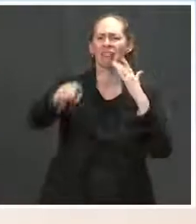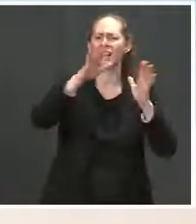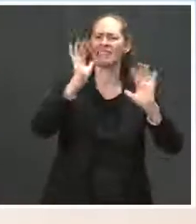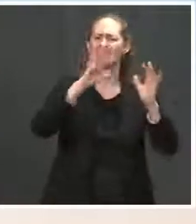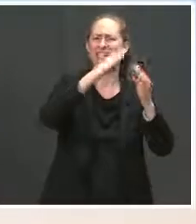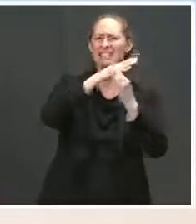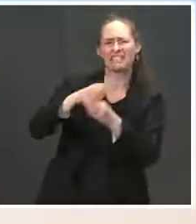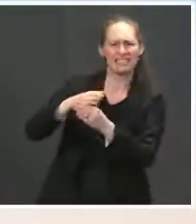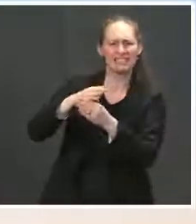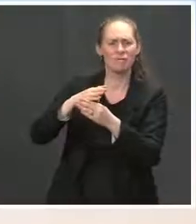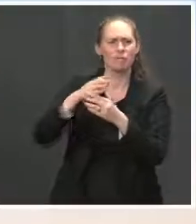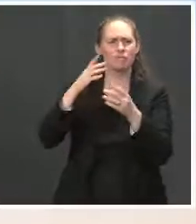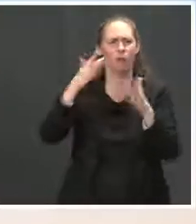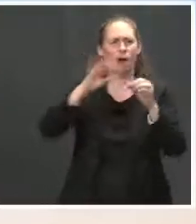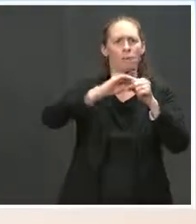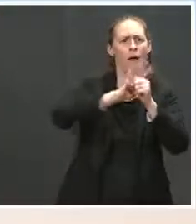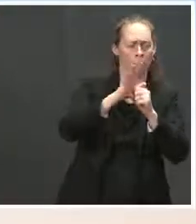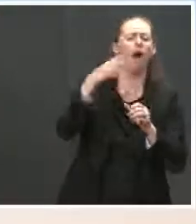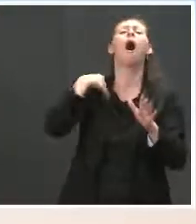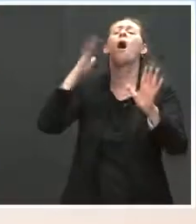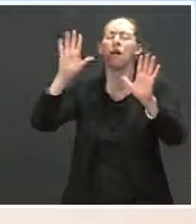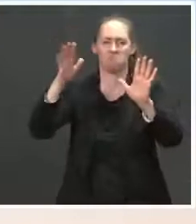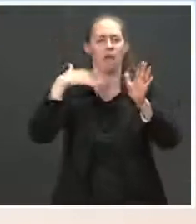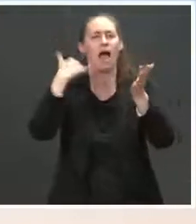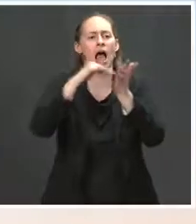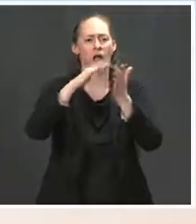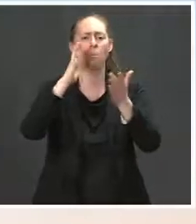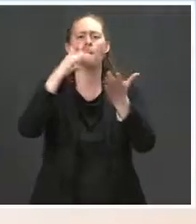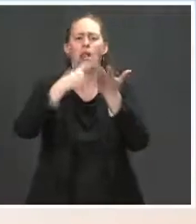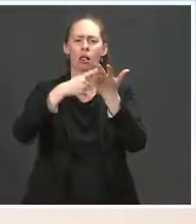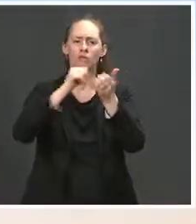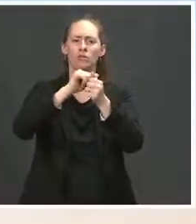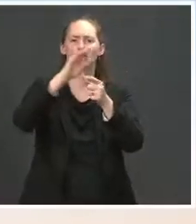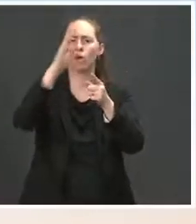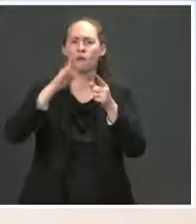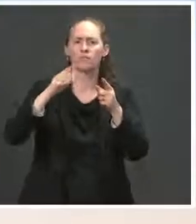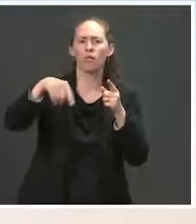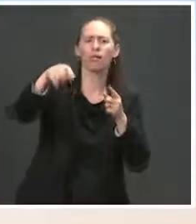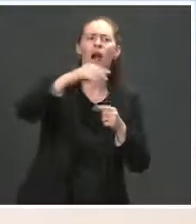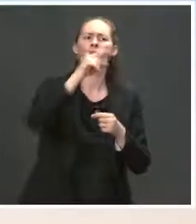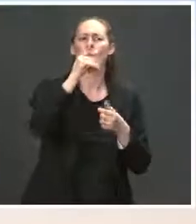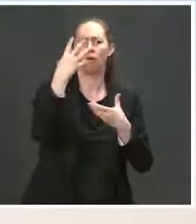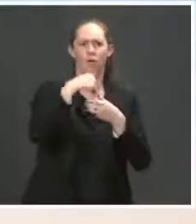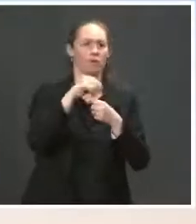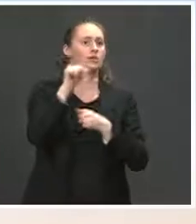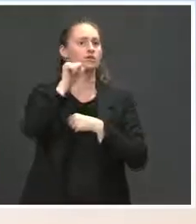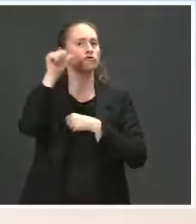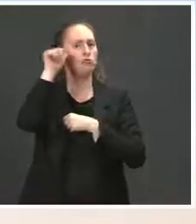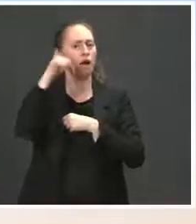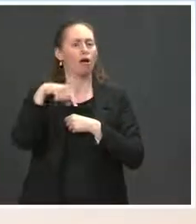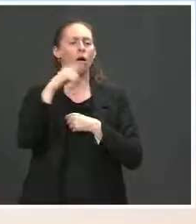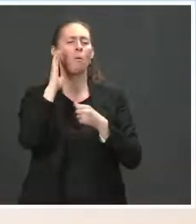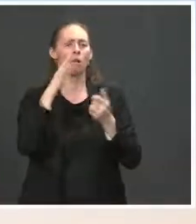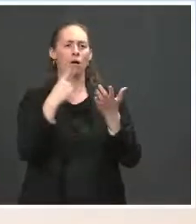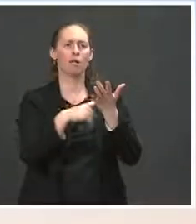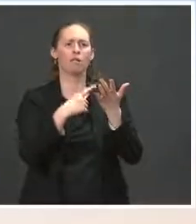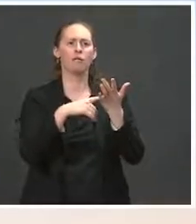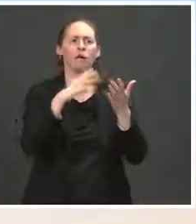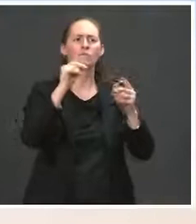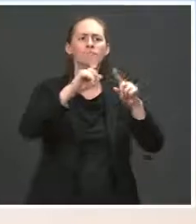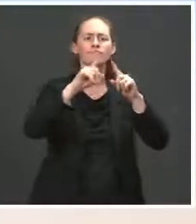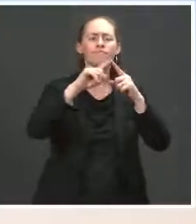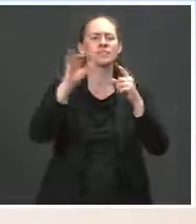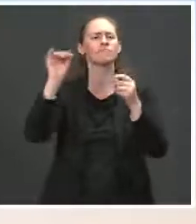with Brazilians, with many of the leaders who attended yesterday at the level of our climate envoy and others who are running points on this. And